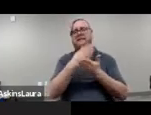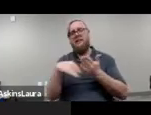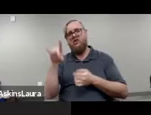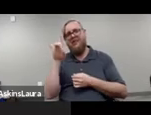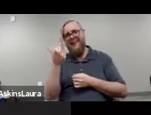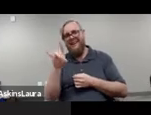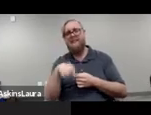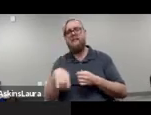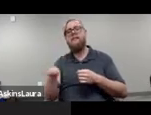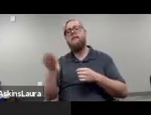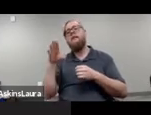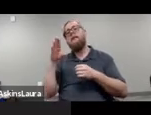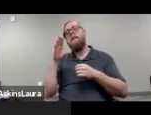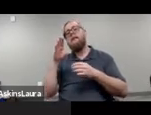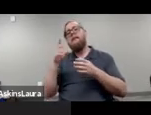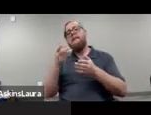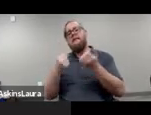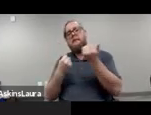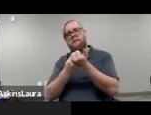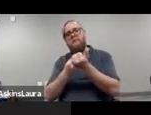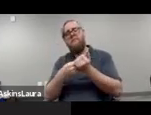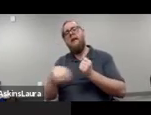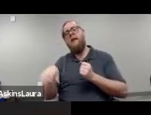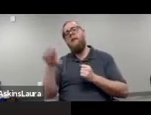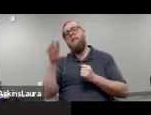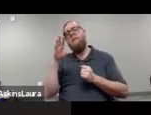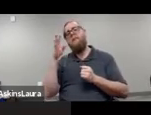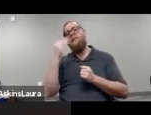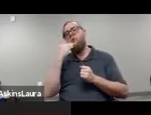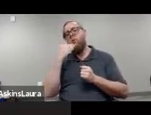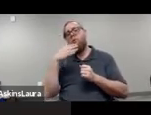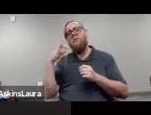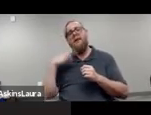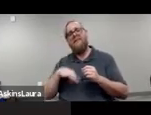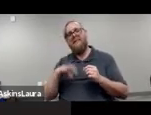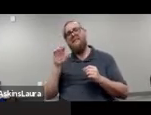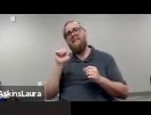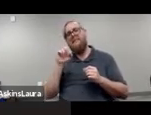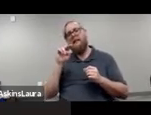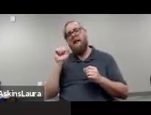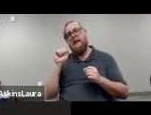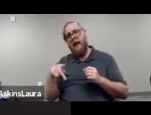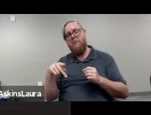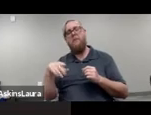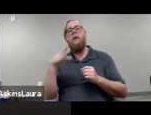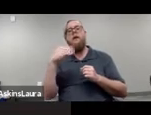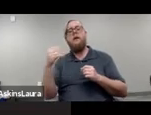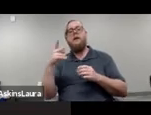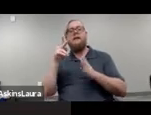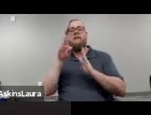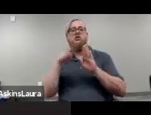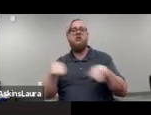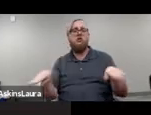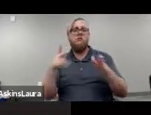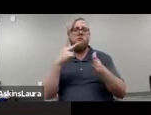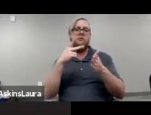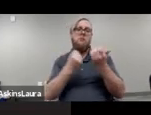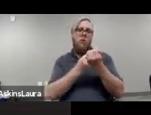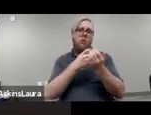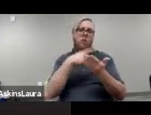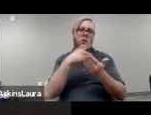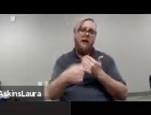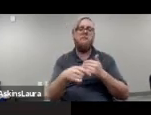vouchers, Supplemental Nutrition Assistance Program, or SNAP, State Children's Health Insurance Program, Supplemental Insurance